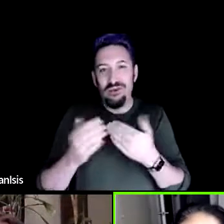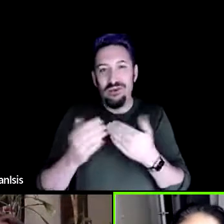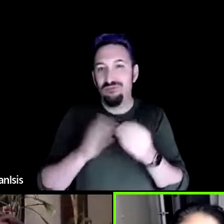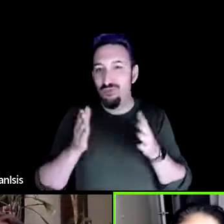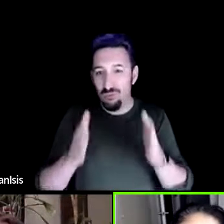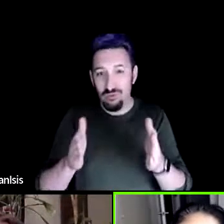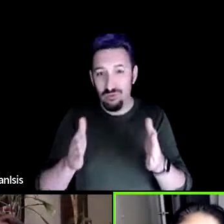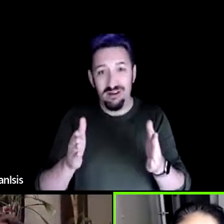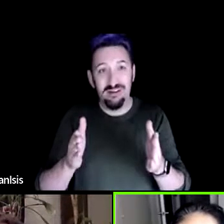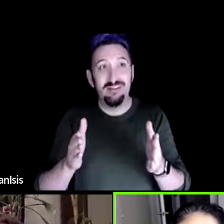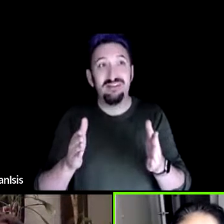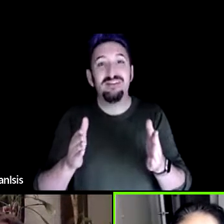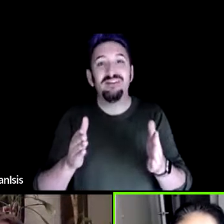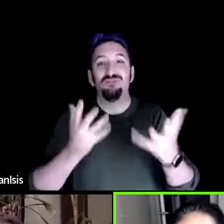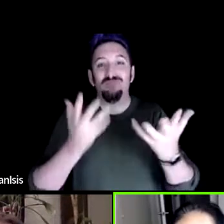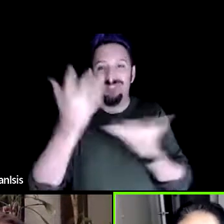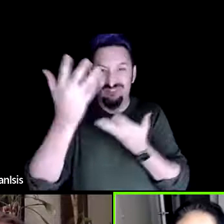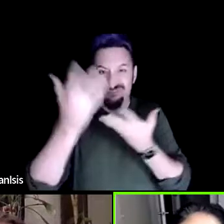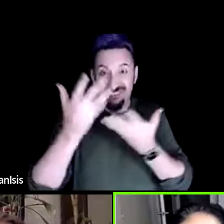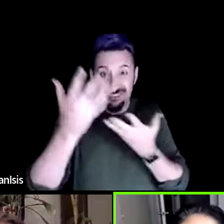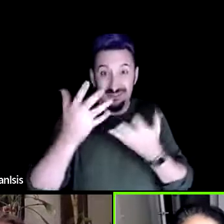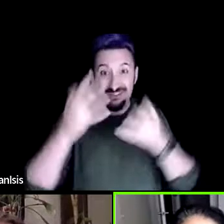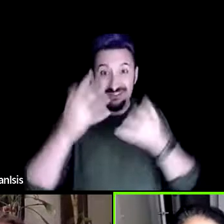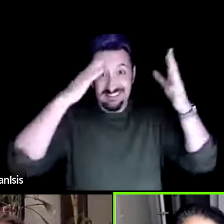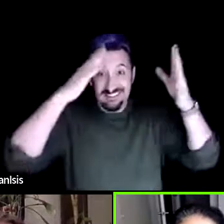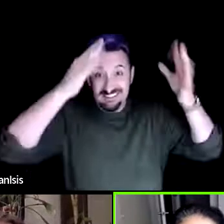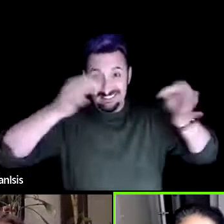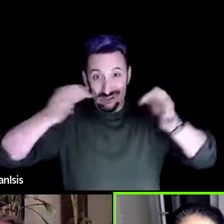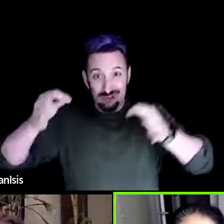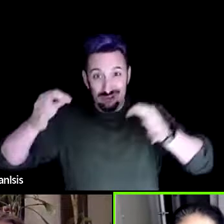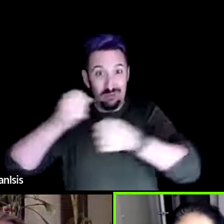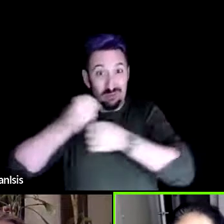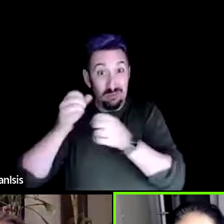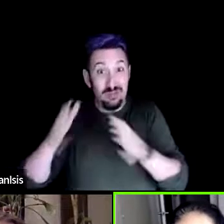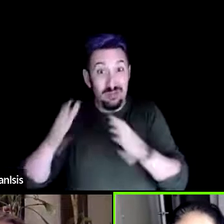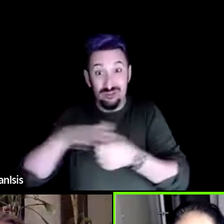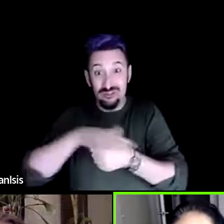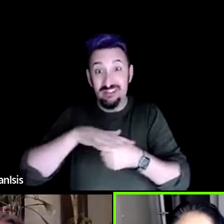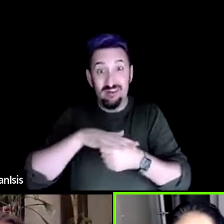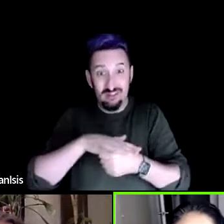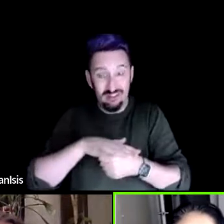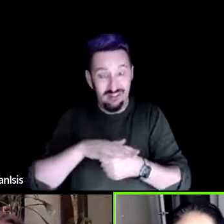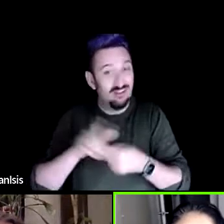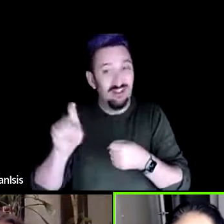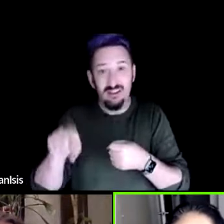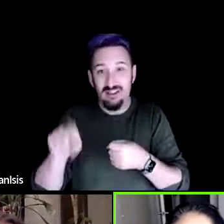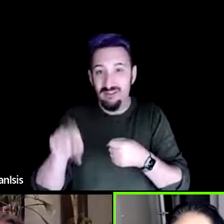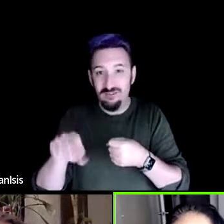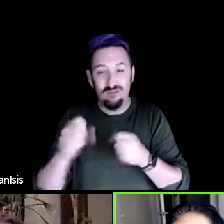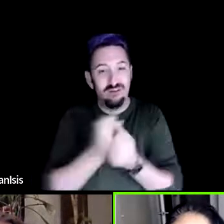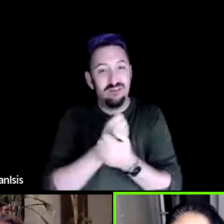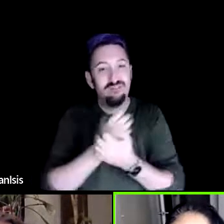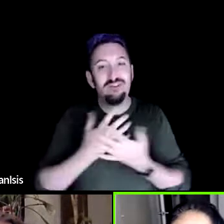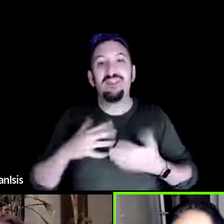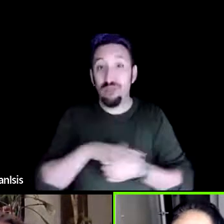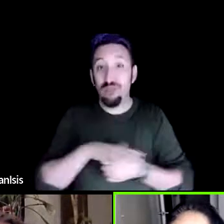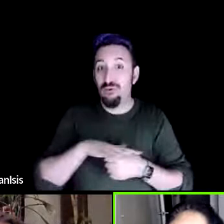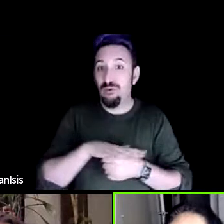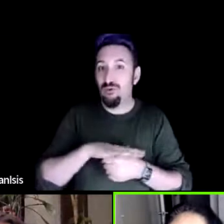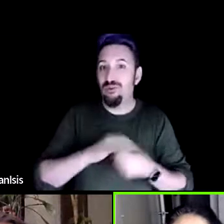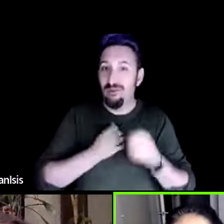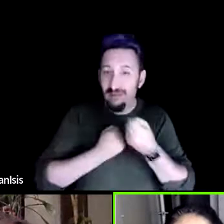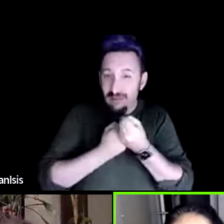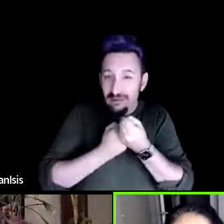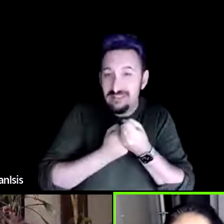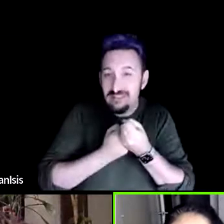our decision makers in our area it's all local all the work in this area for the advocacy for us to do